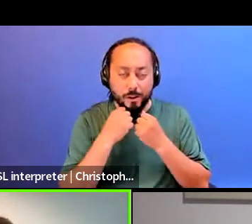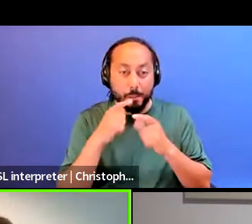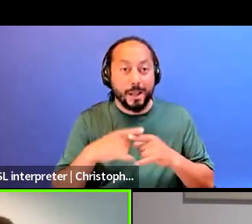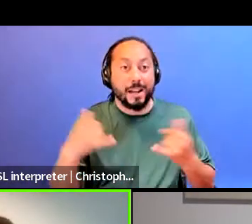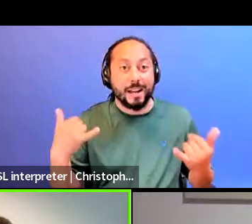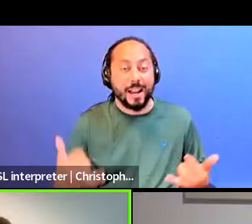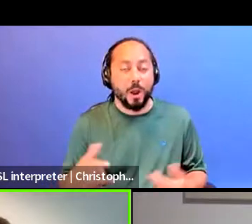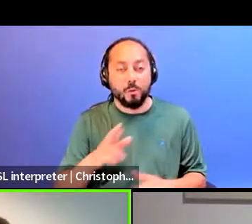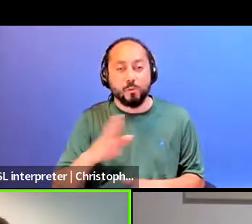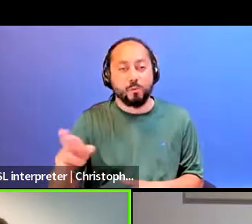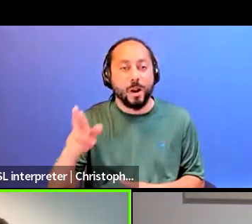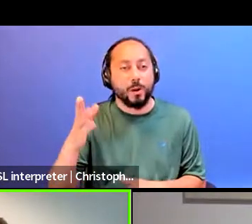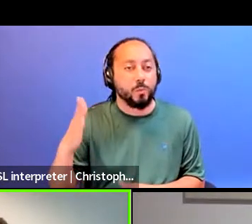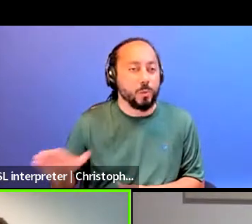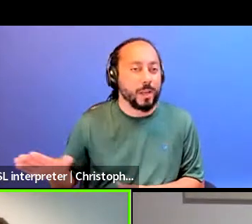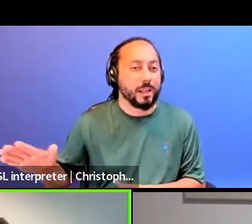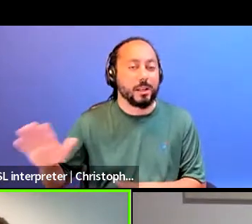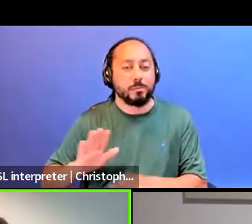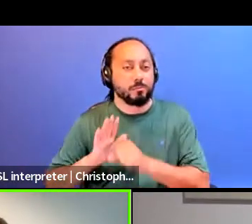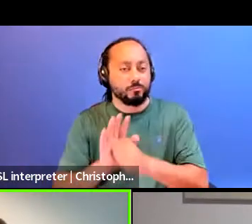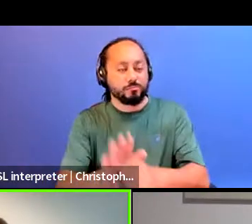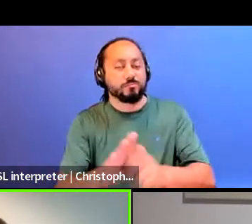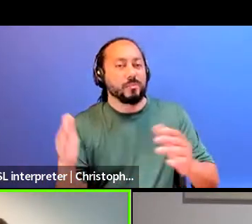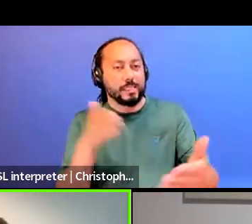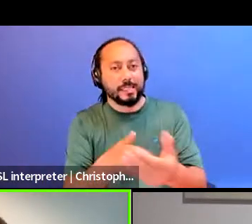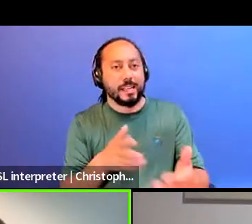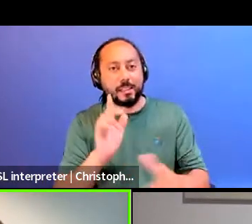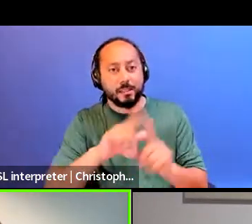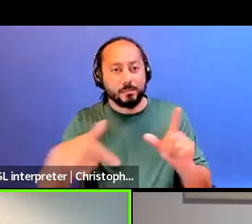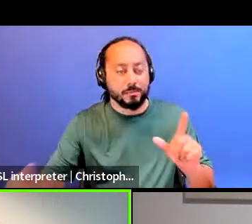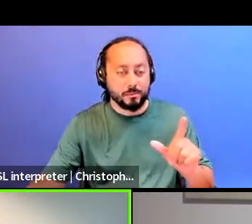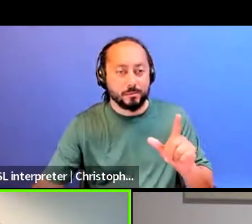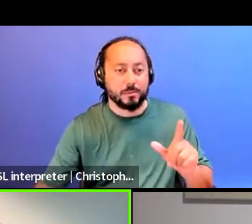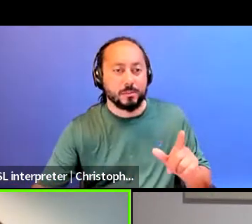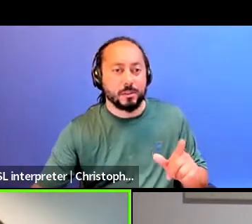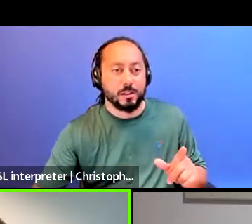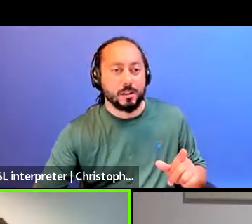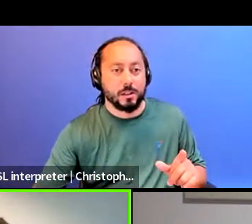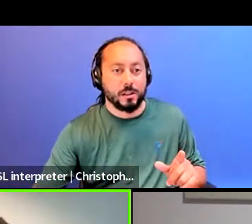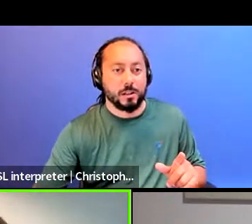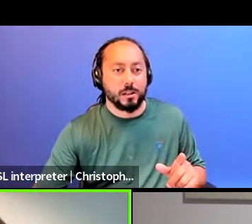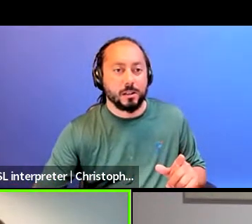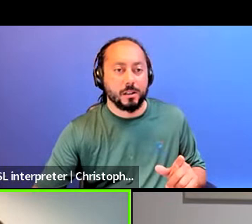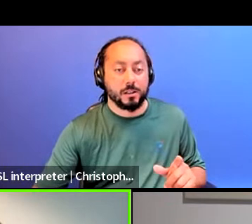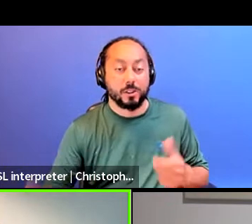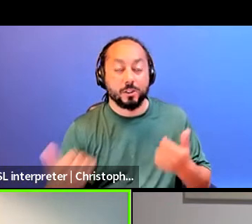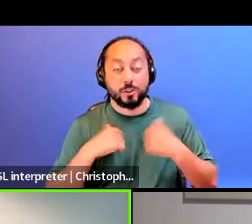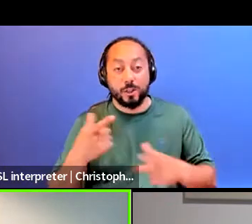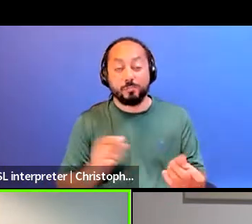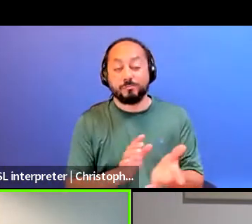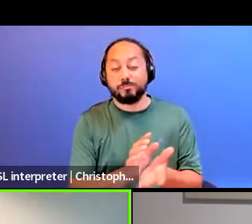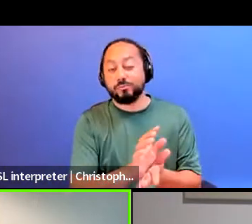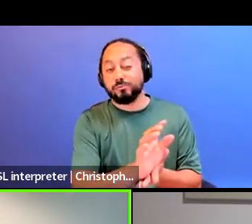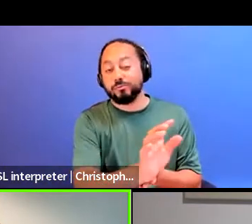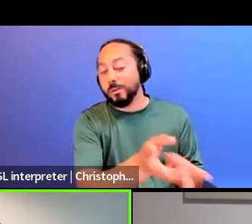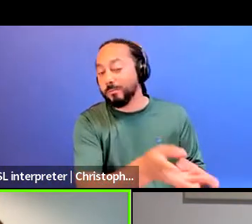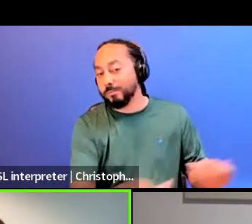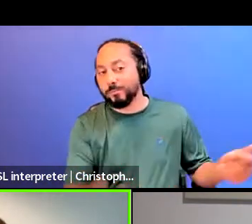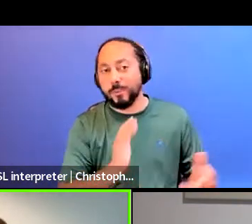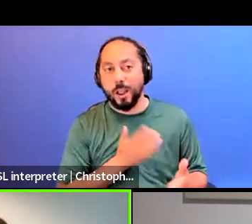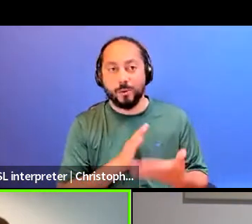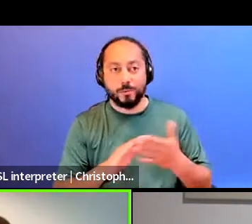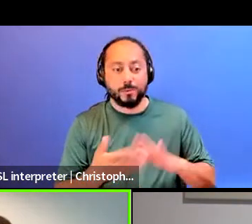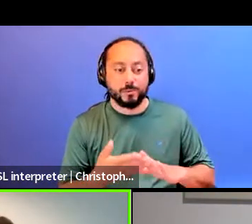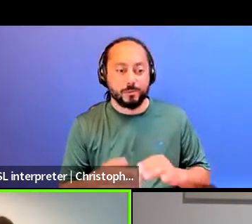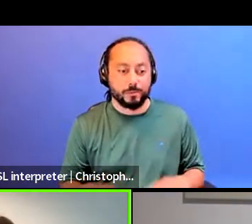LGBTQI people and trans people, especially to literally push some of our communities out of existence. I think that I'm still in the position